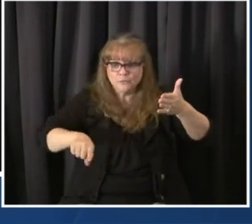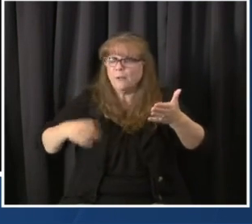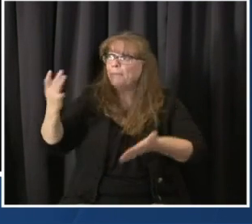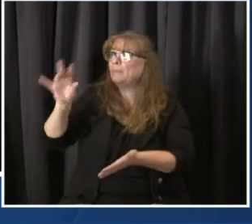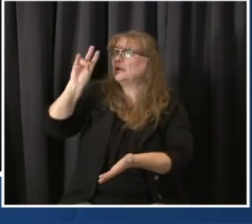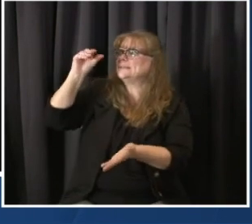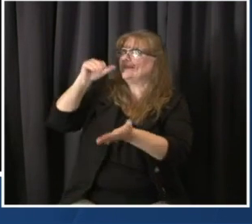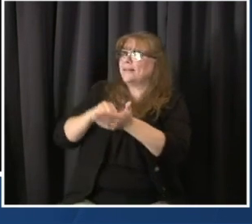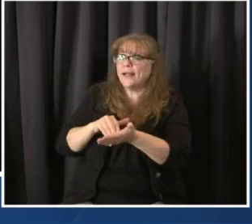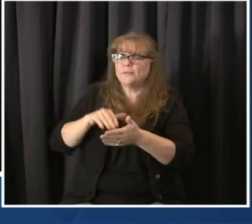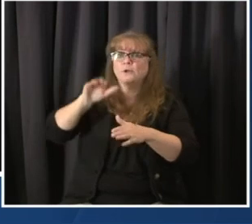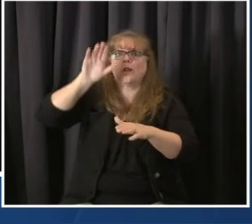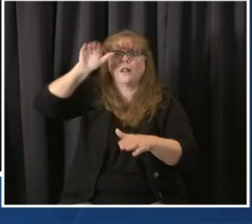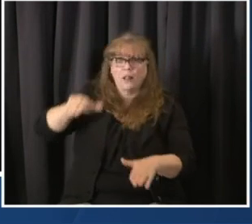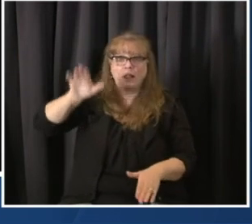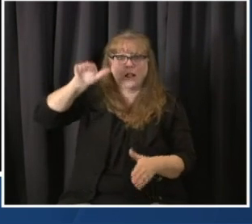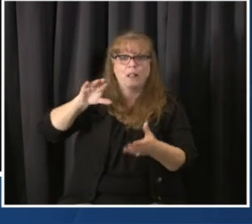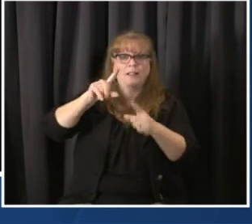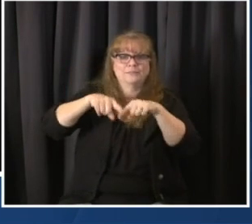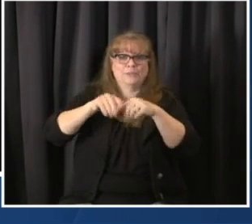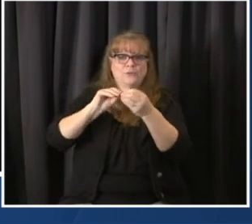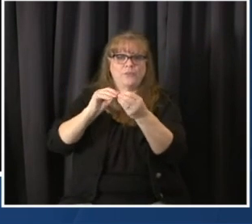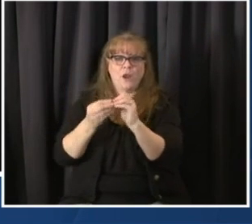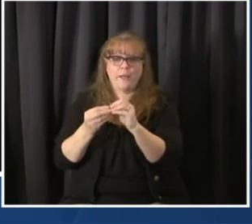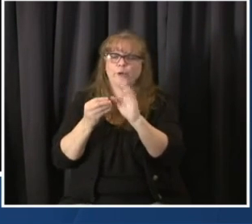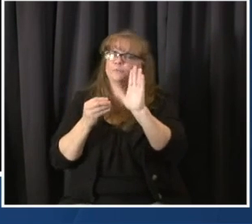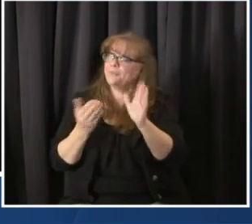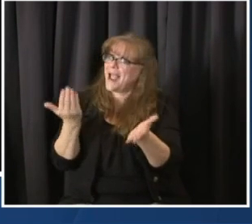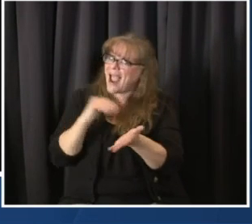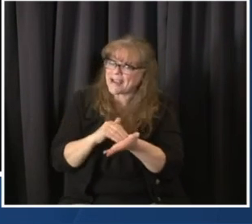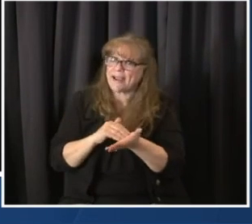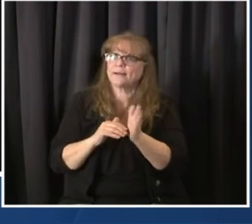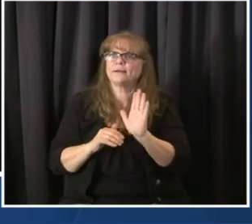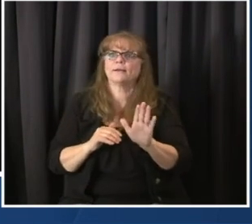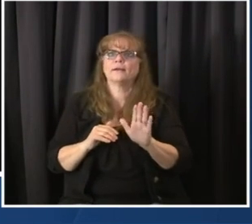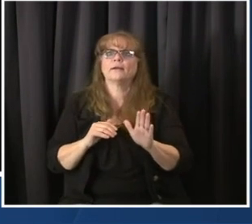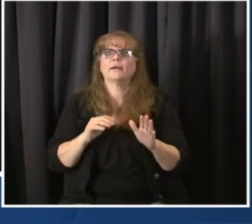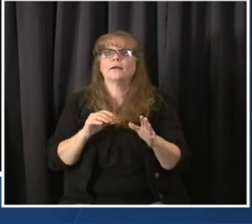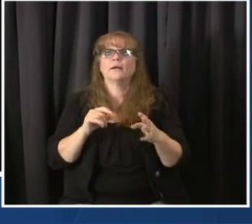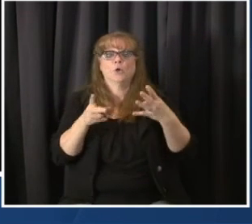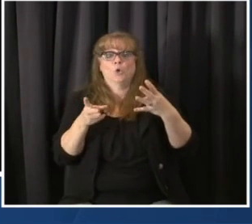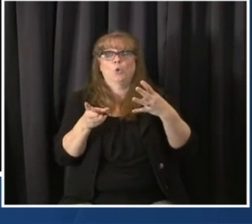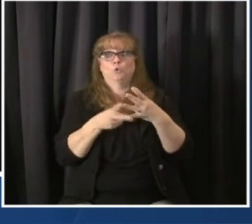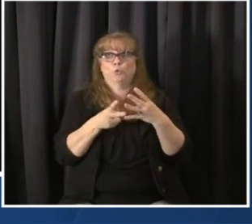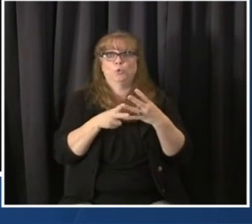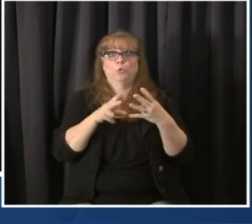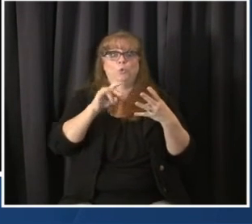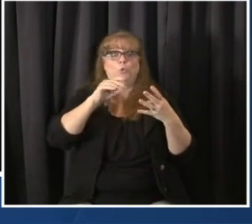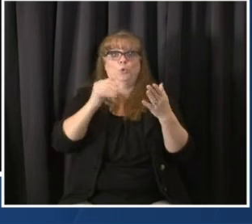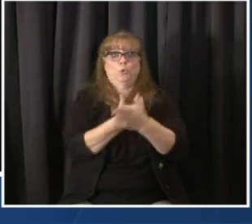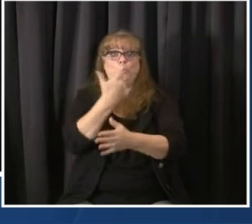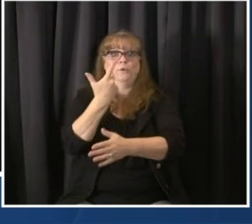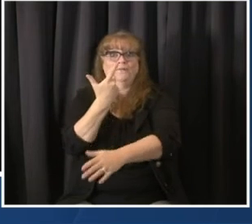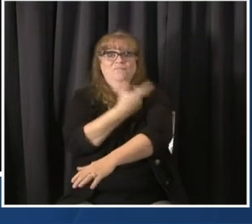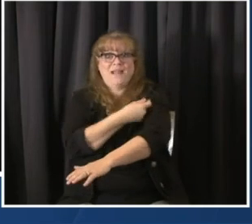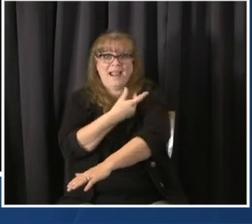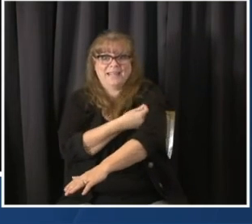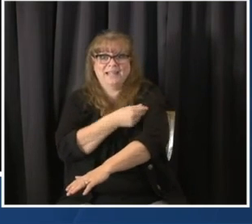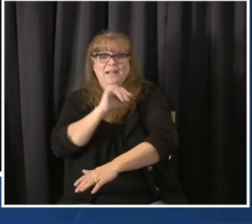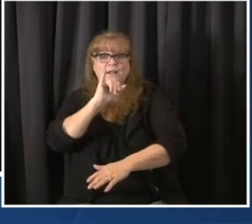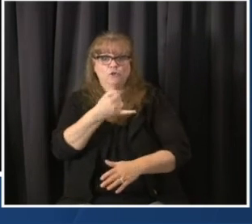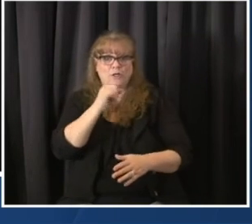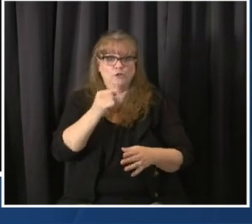also upside. AstraZeneca and Johnson and Johnson, two additional drugs that might be approved in the coming weeks and months.